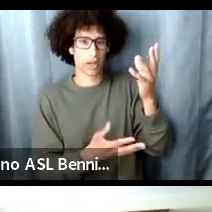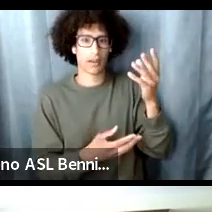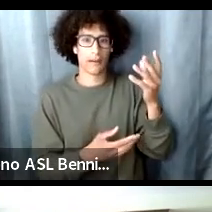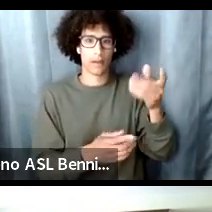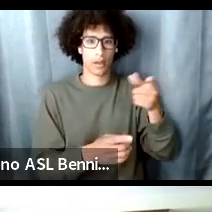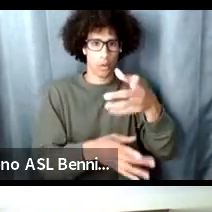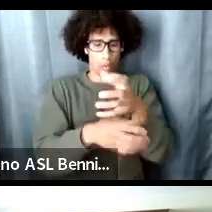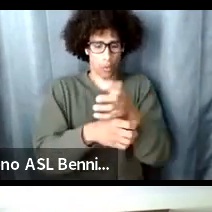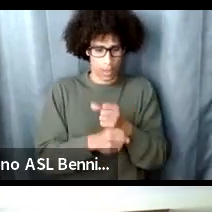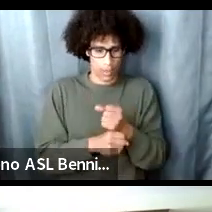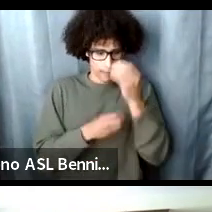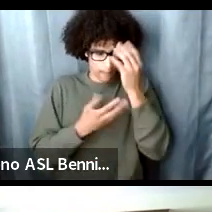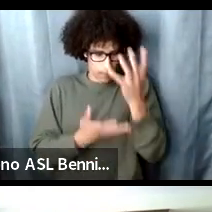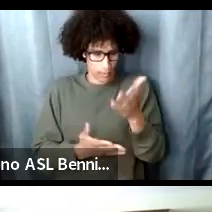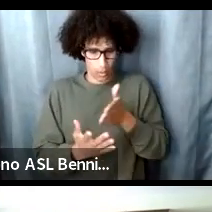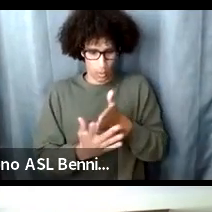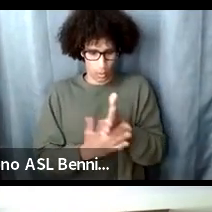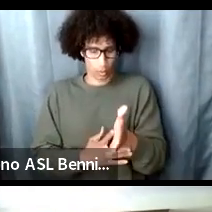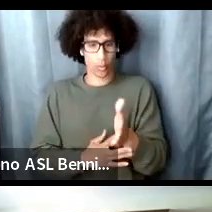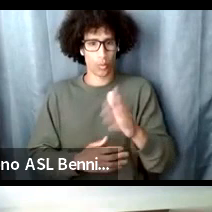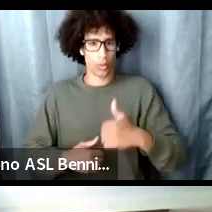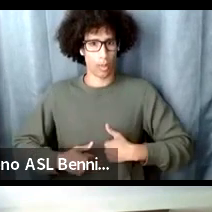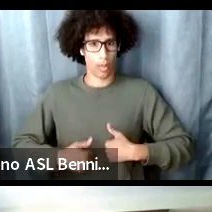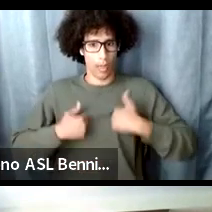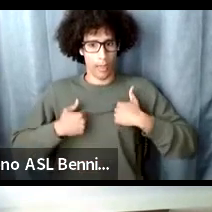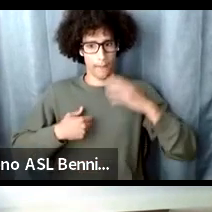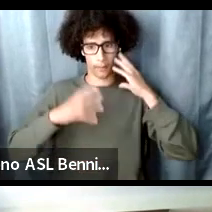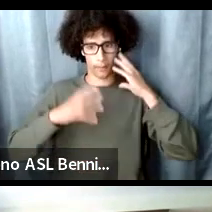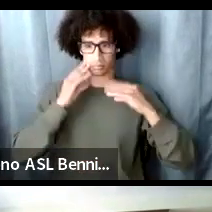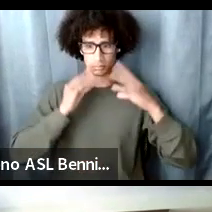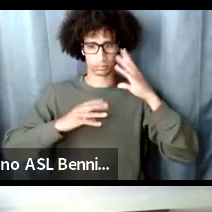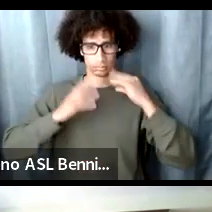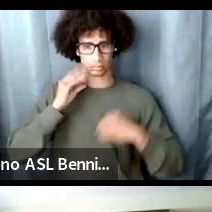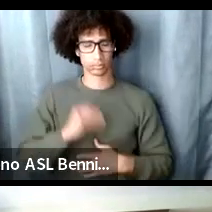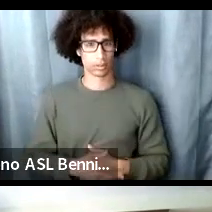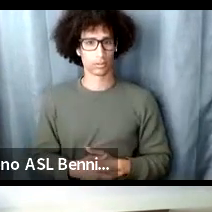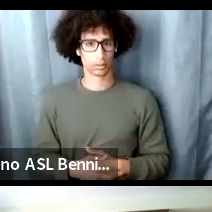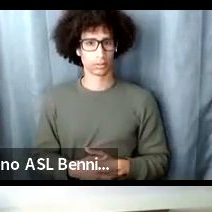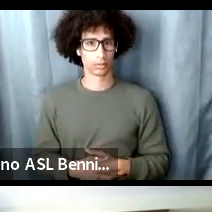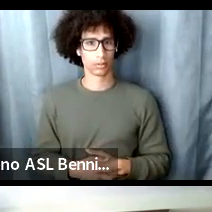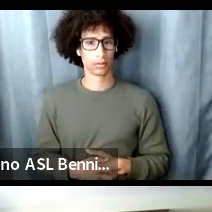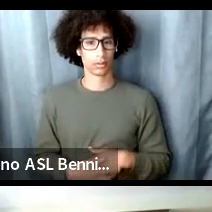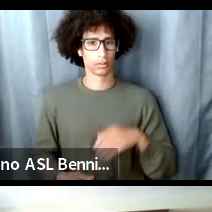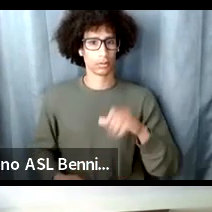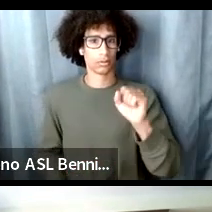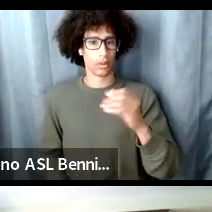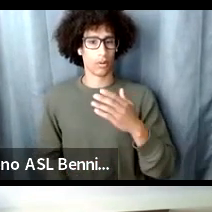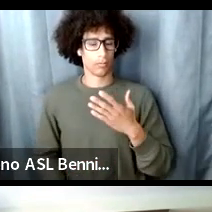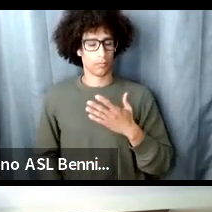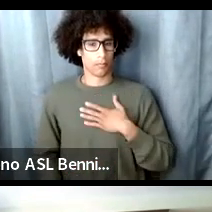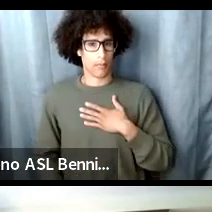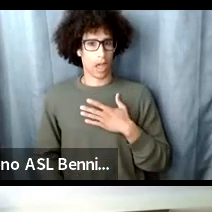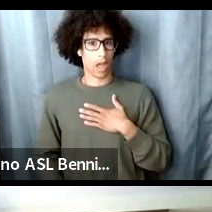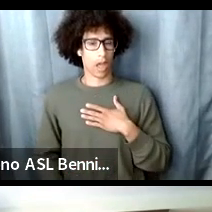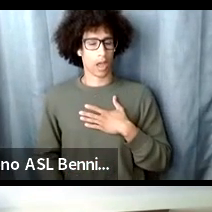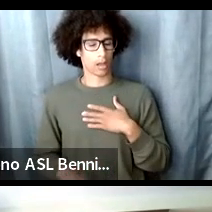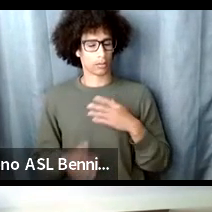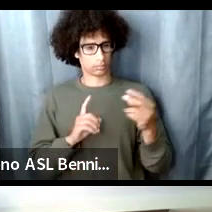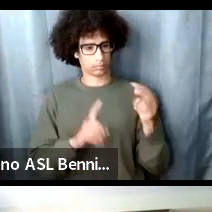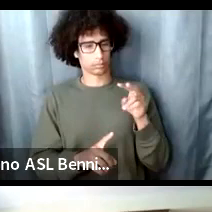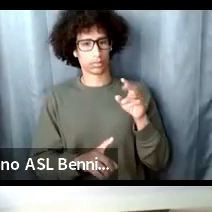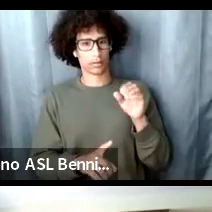i think when i when i think about narrative it's it's very specific and it is um it is informed